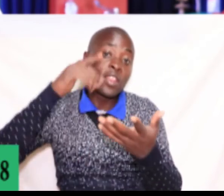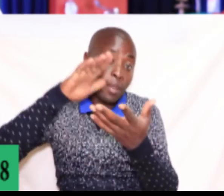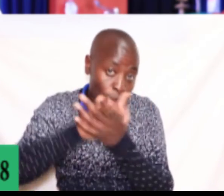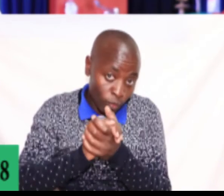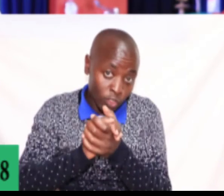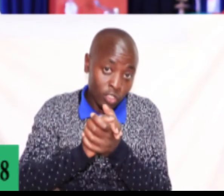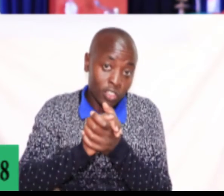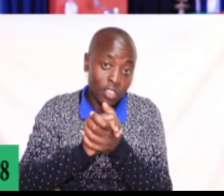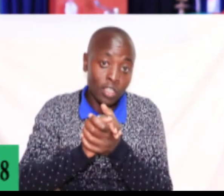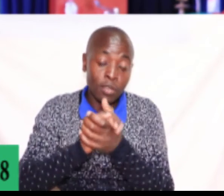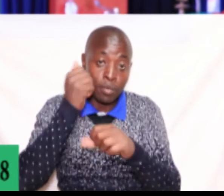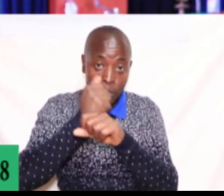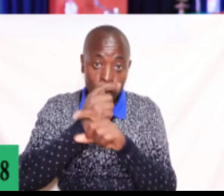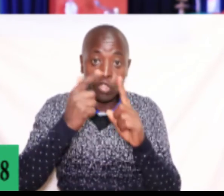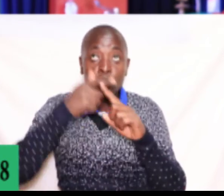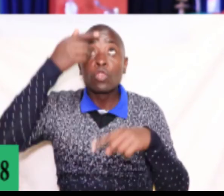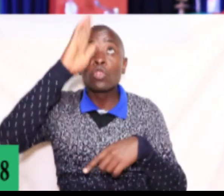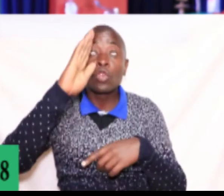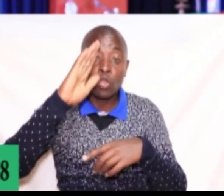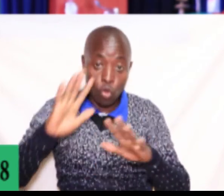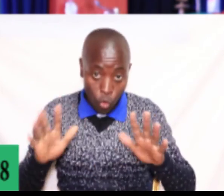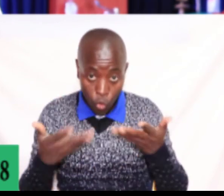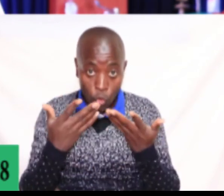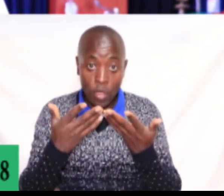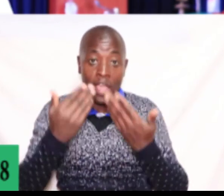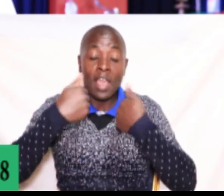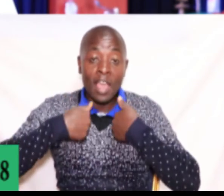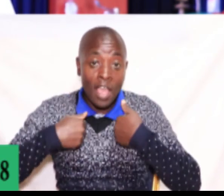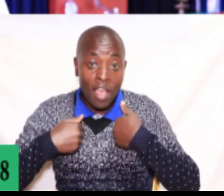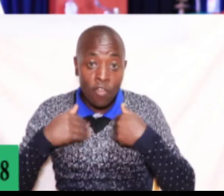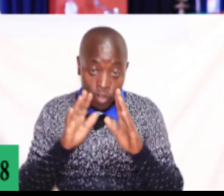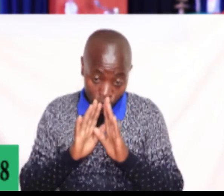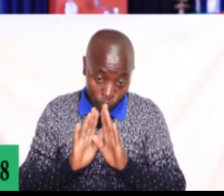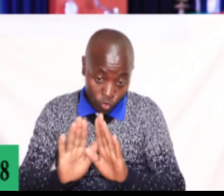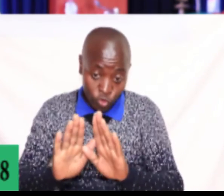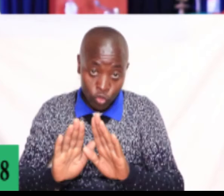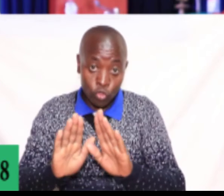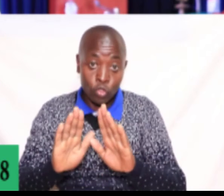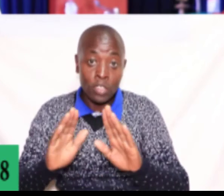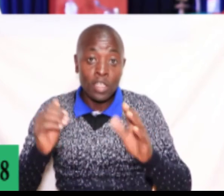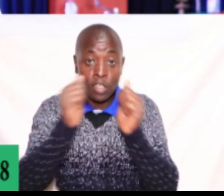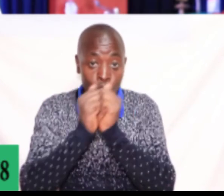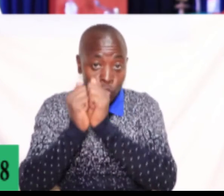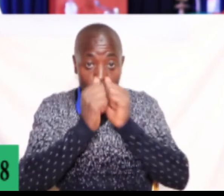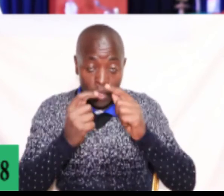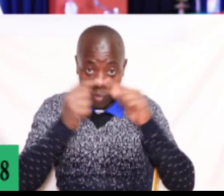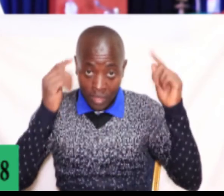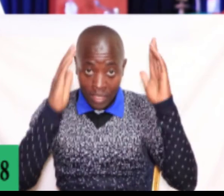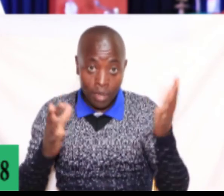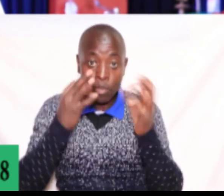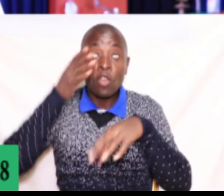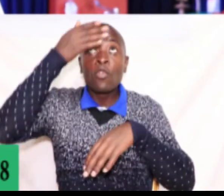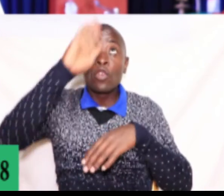we made to God? Where have we compromised with the enemies of God and his work